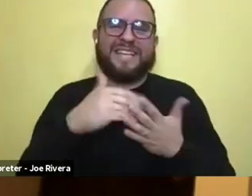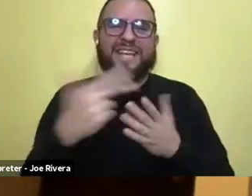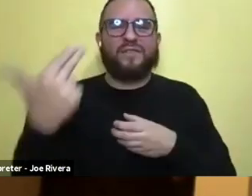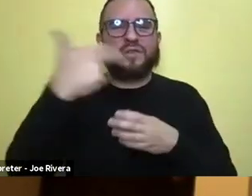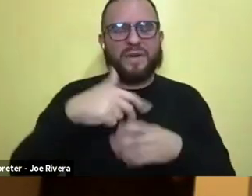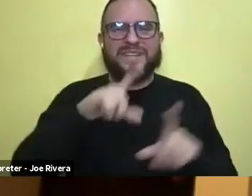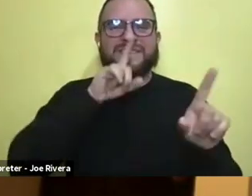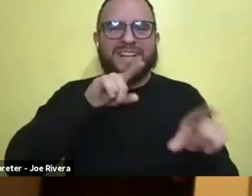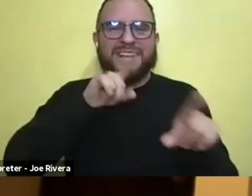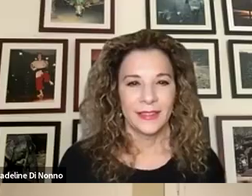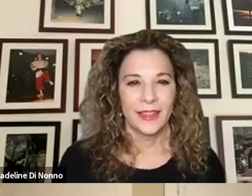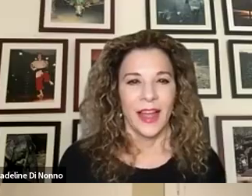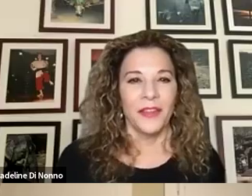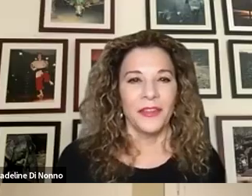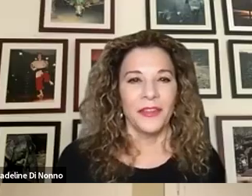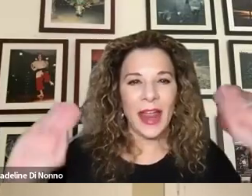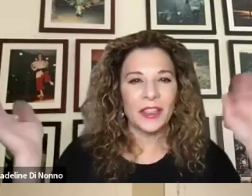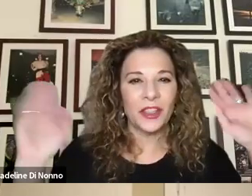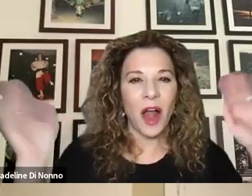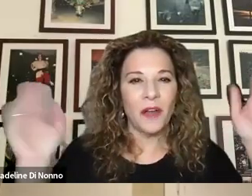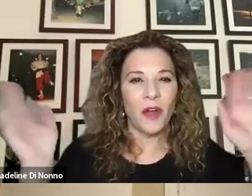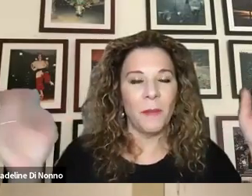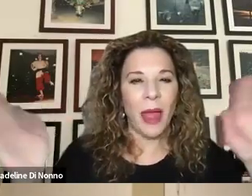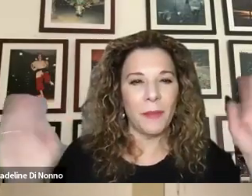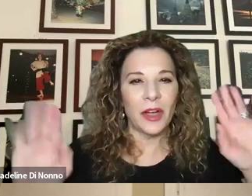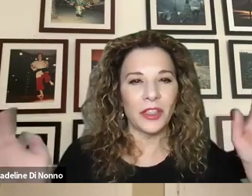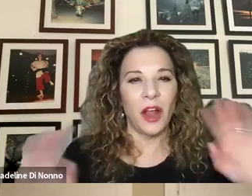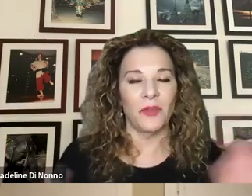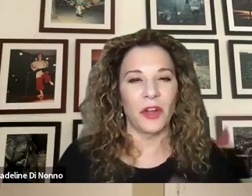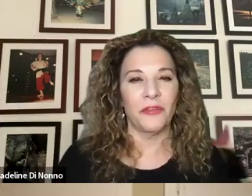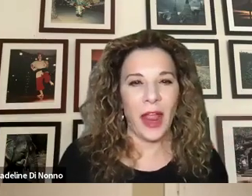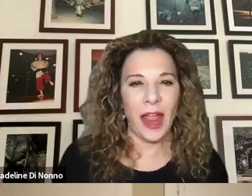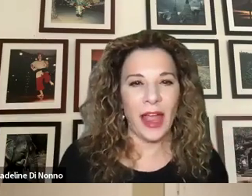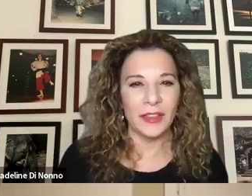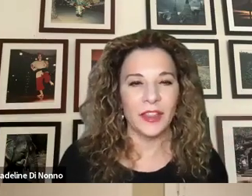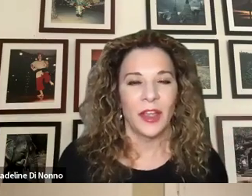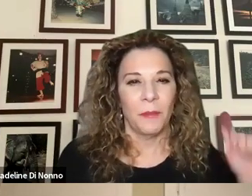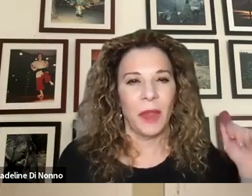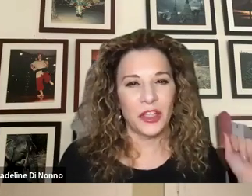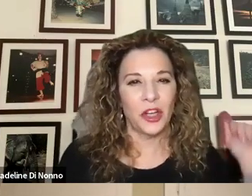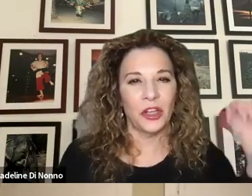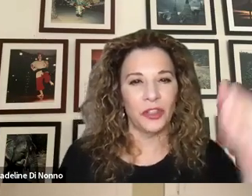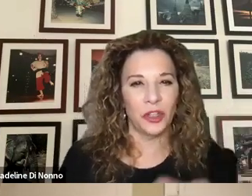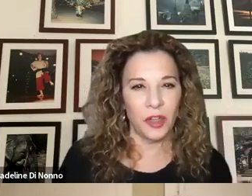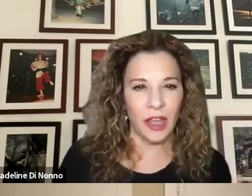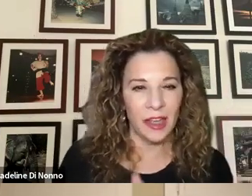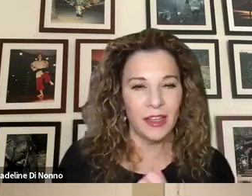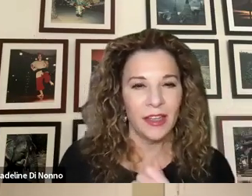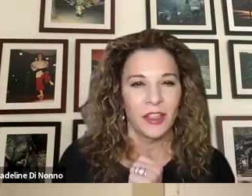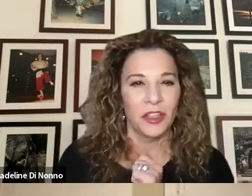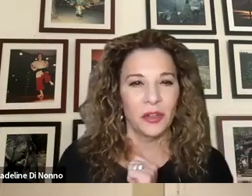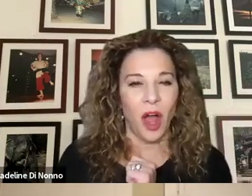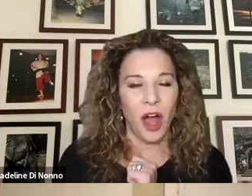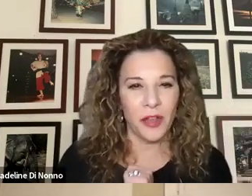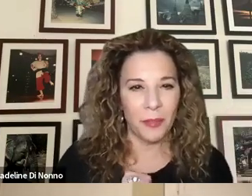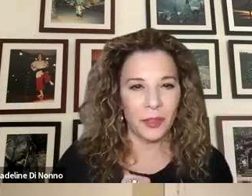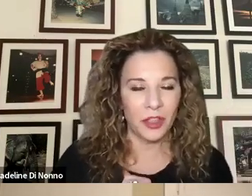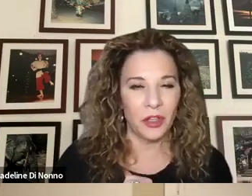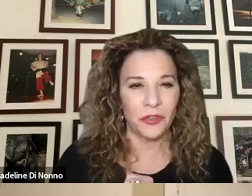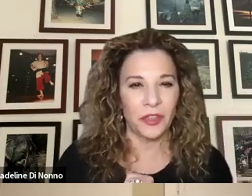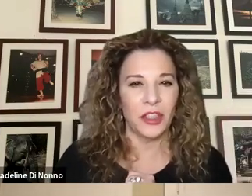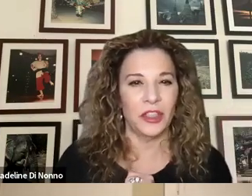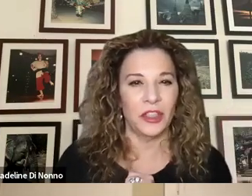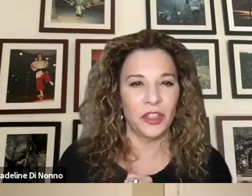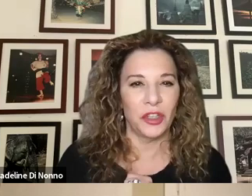answering all these questions. It's been so fun. All right. Bye. Our members, our fans, make sure you tune in to all the